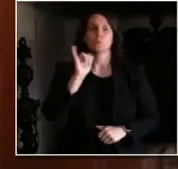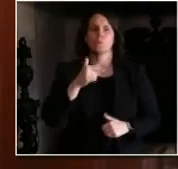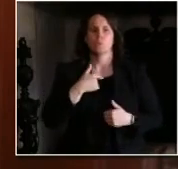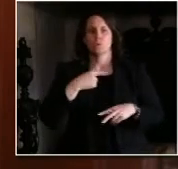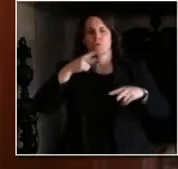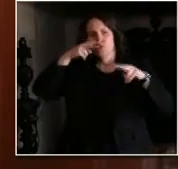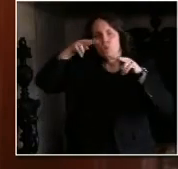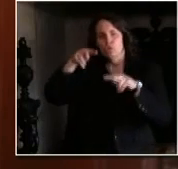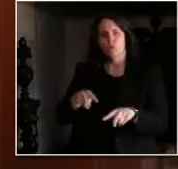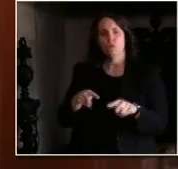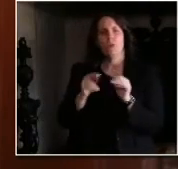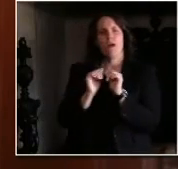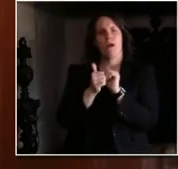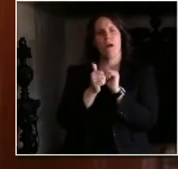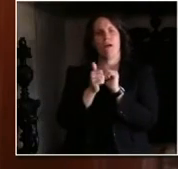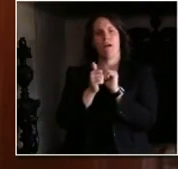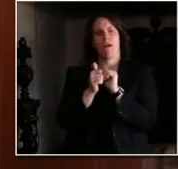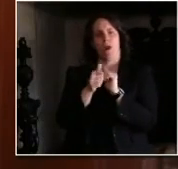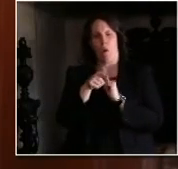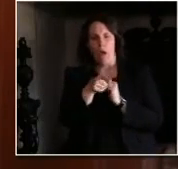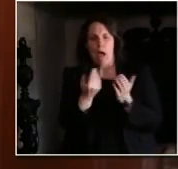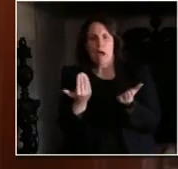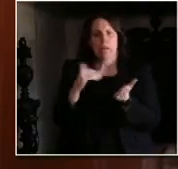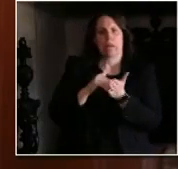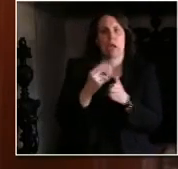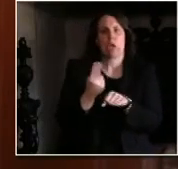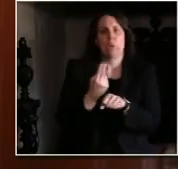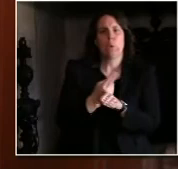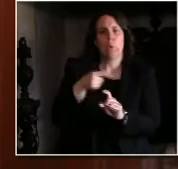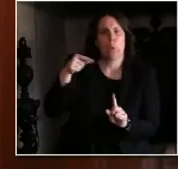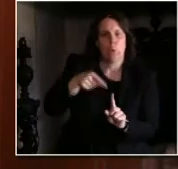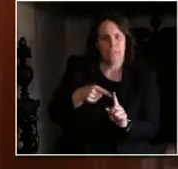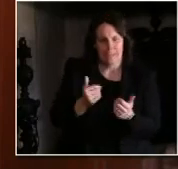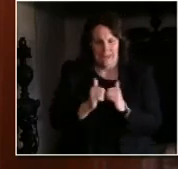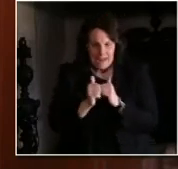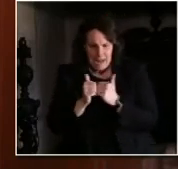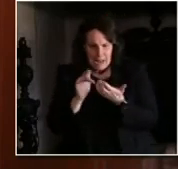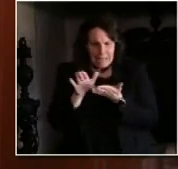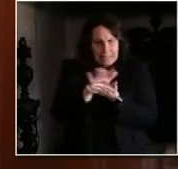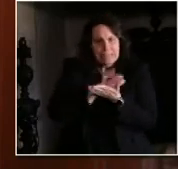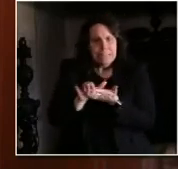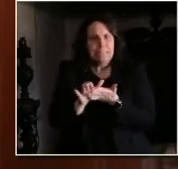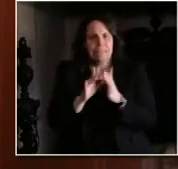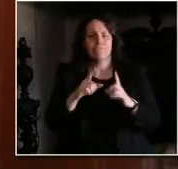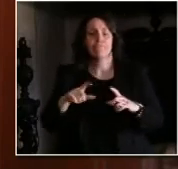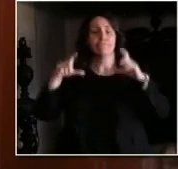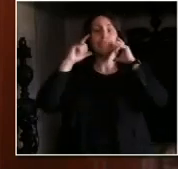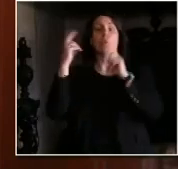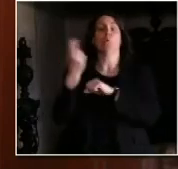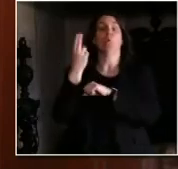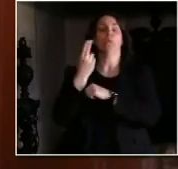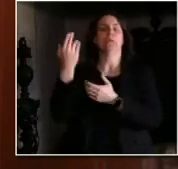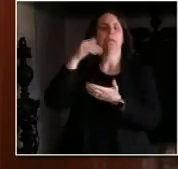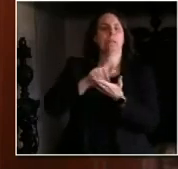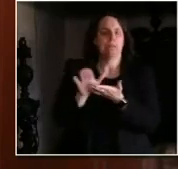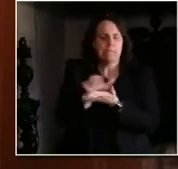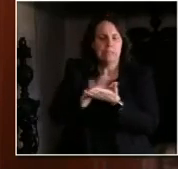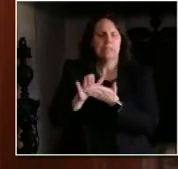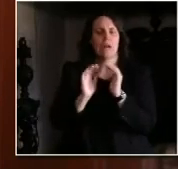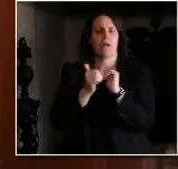we have. So, as we work towards safely reopening our economy, we're going to need a lot more PPE.